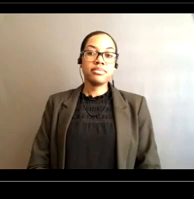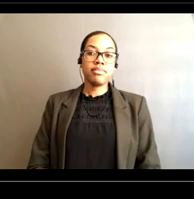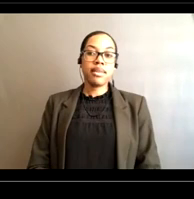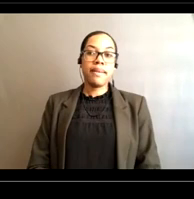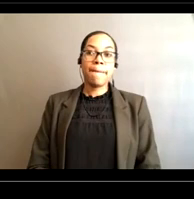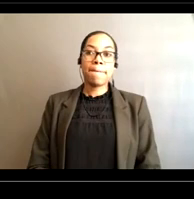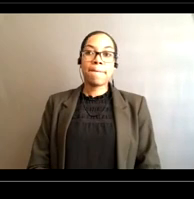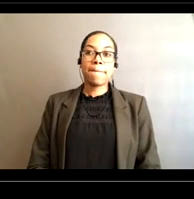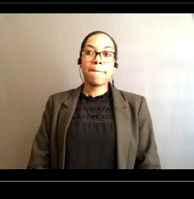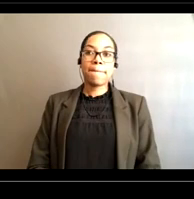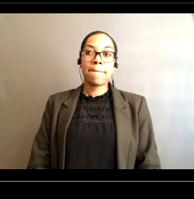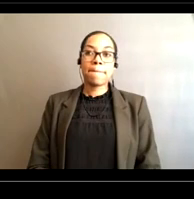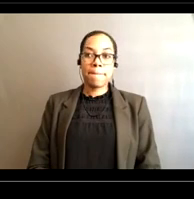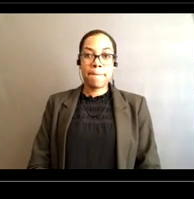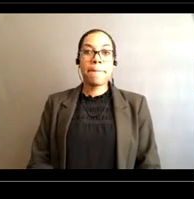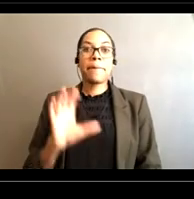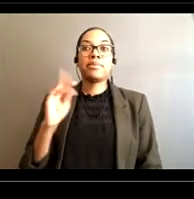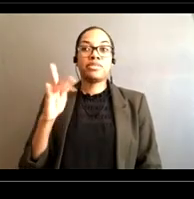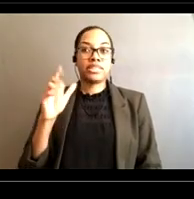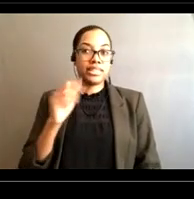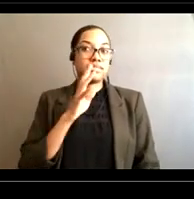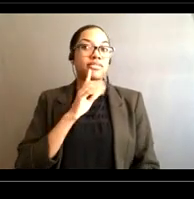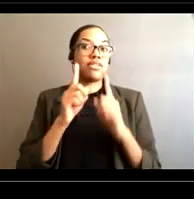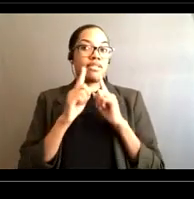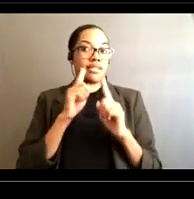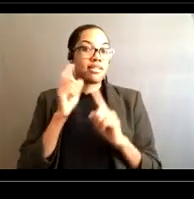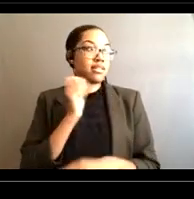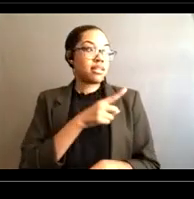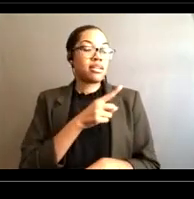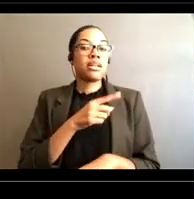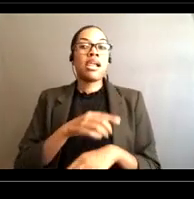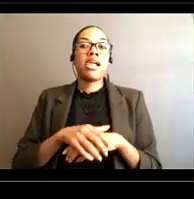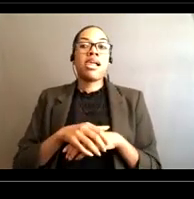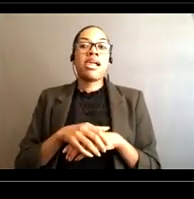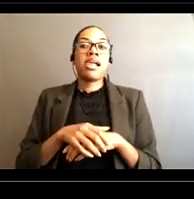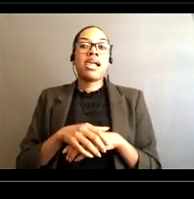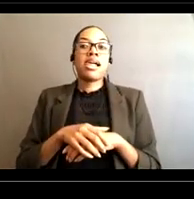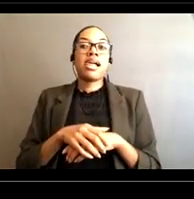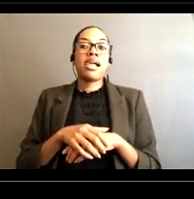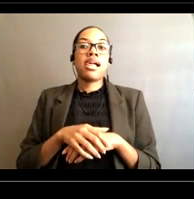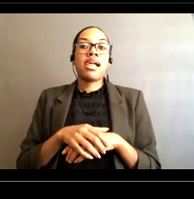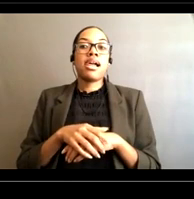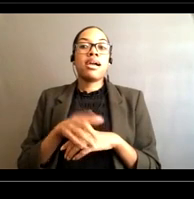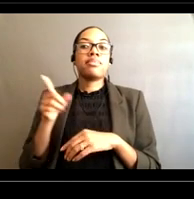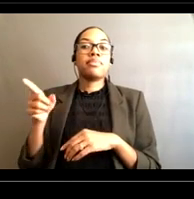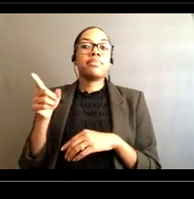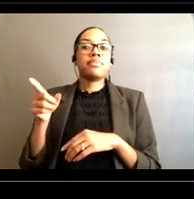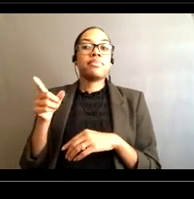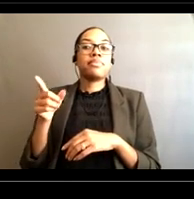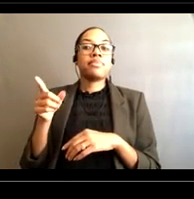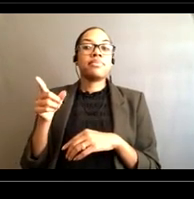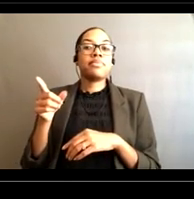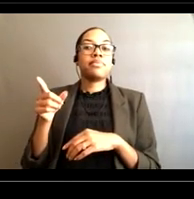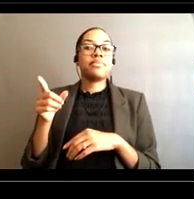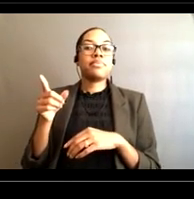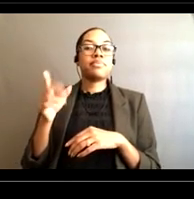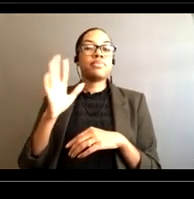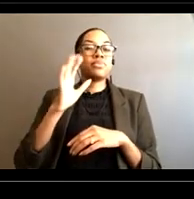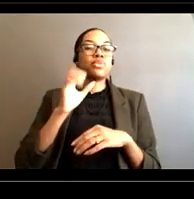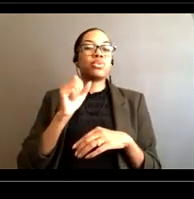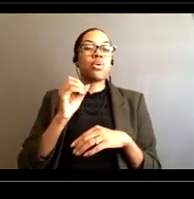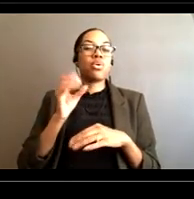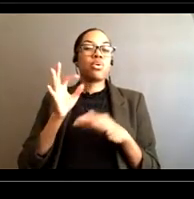Someone is asking about Does sort of the geography of the coast line